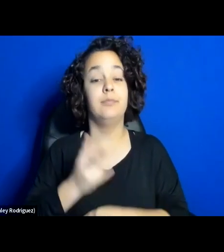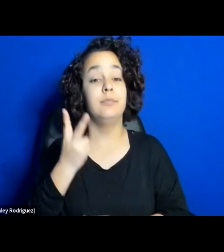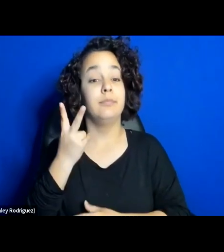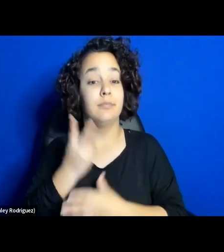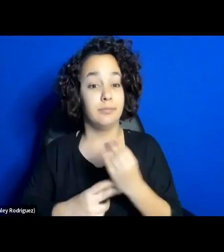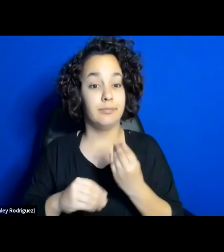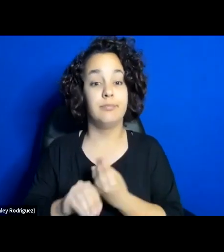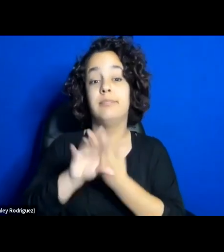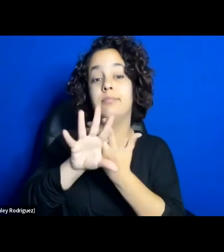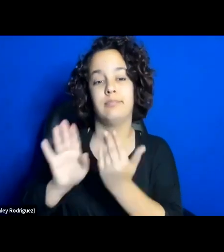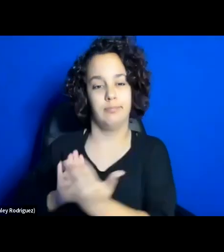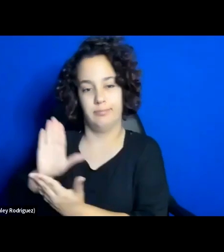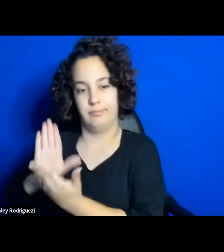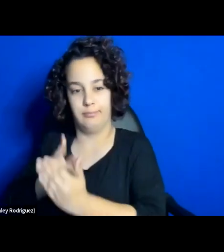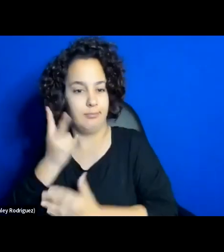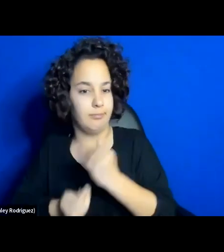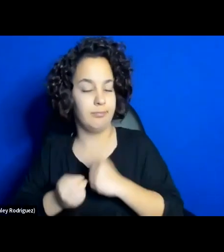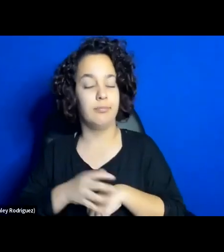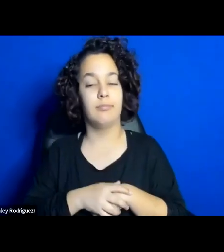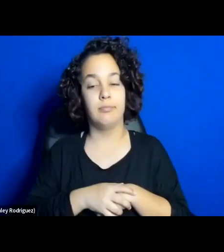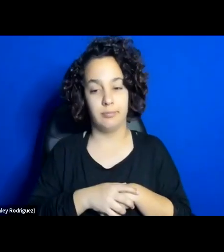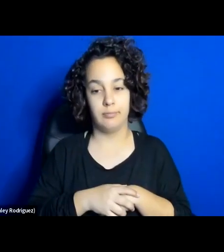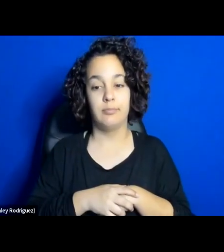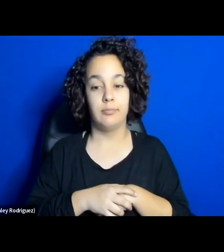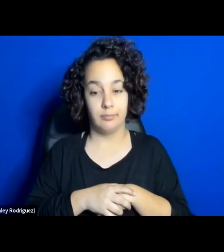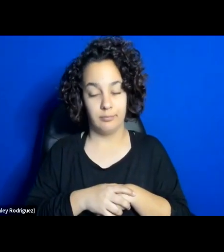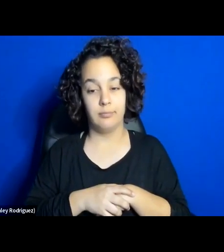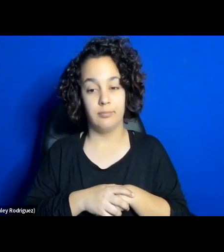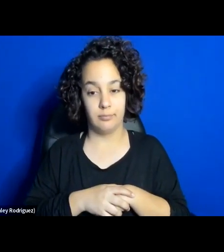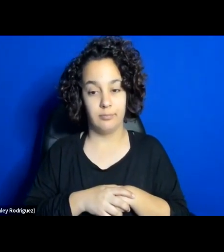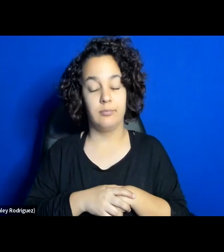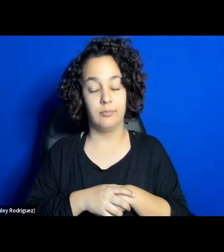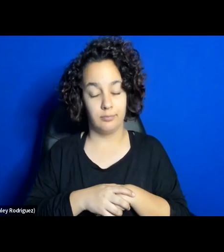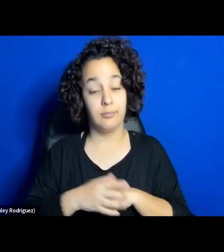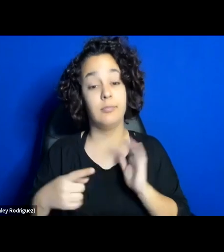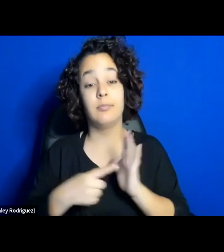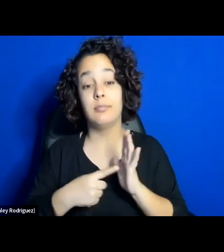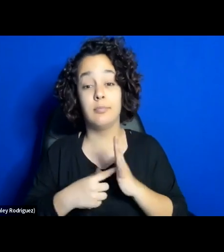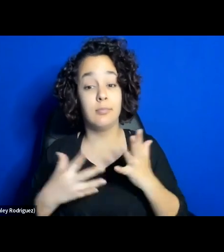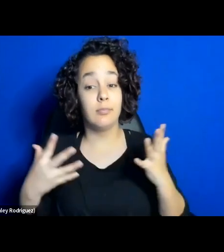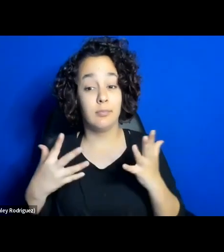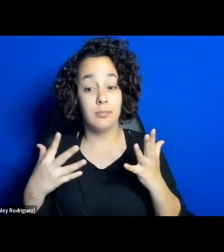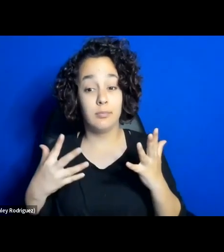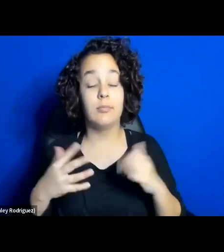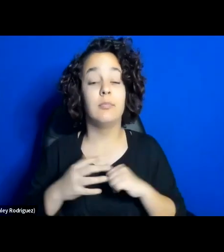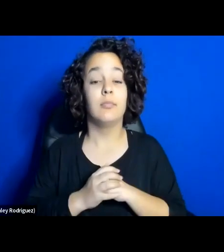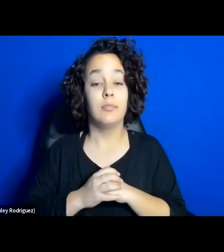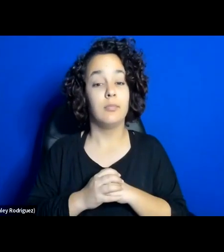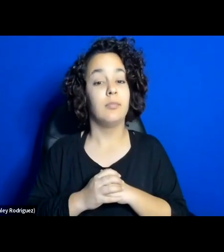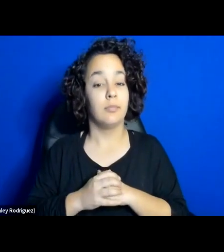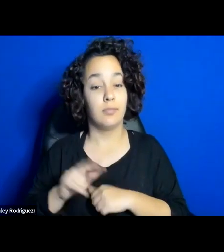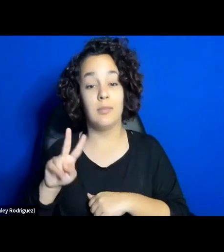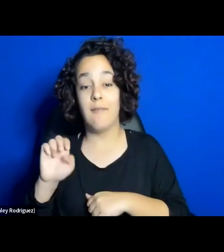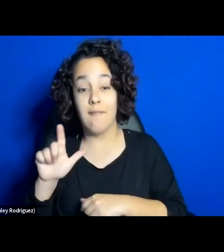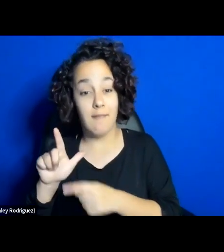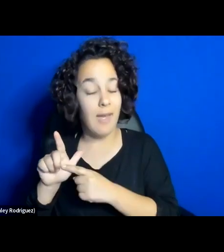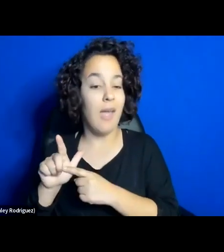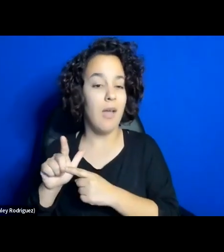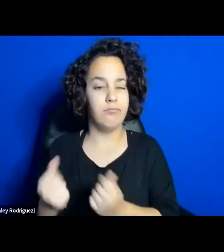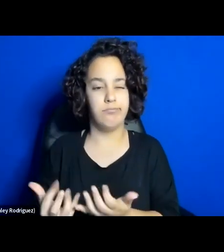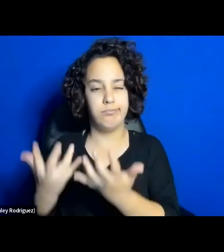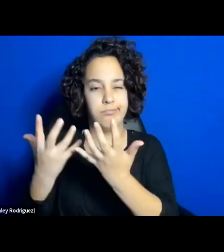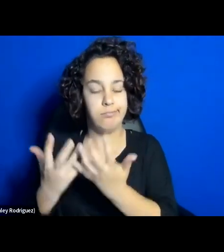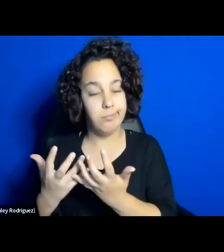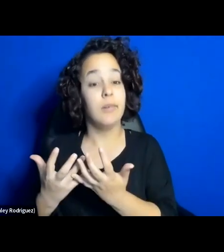Some examples of such civil disobedience in the streets include burning compulsory veils, dancing through traffic,